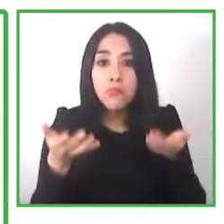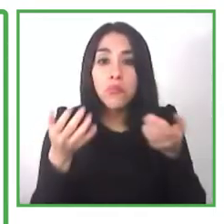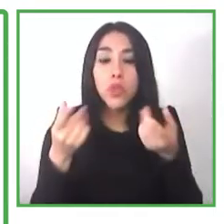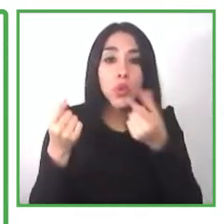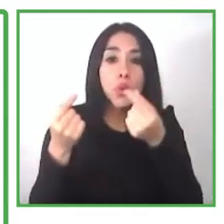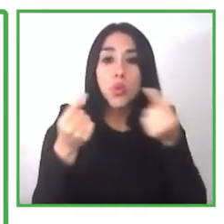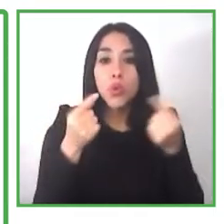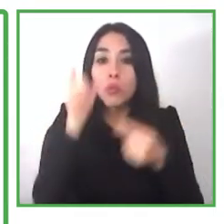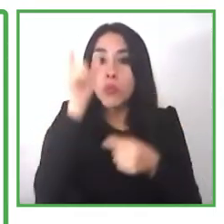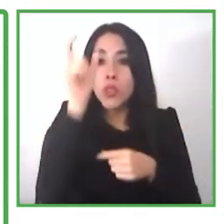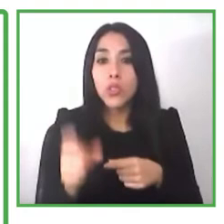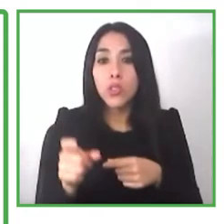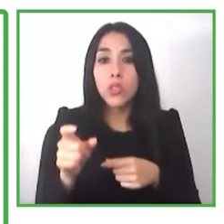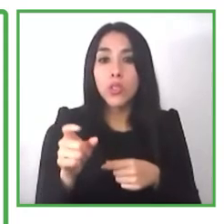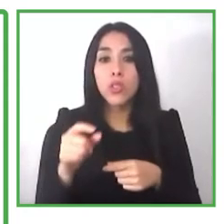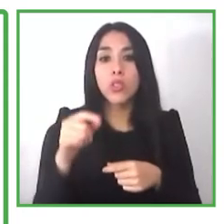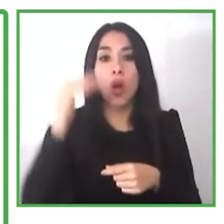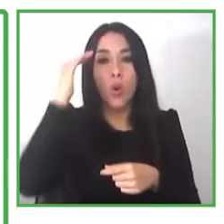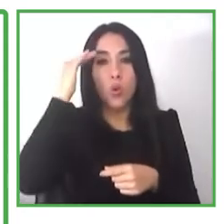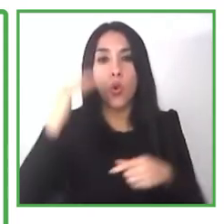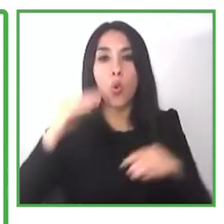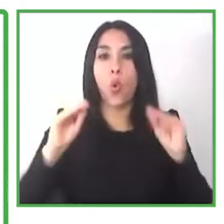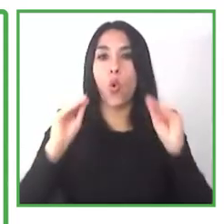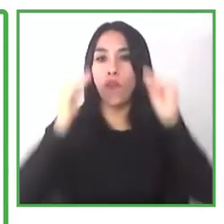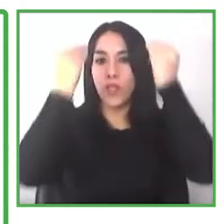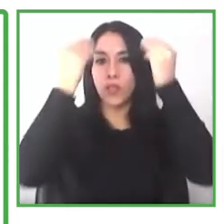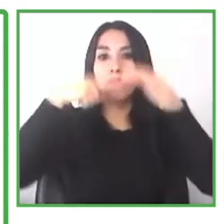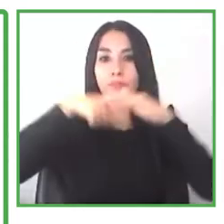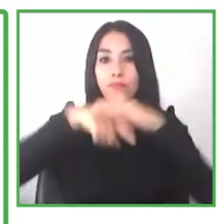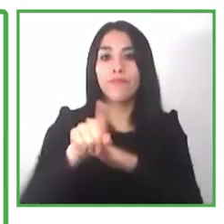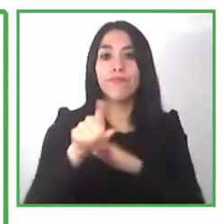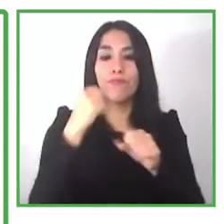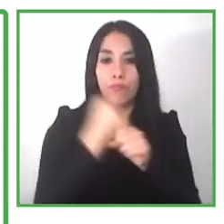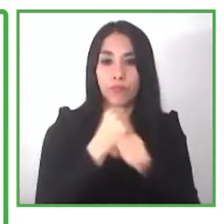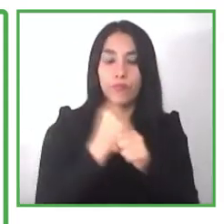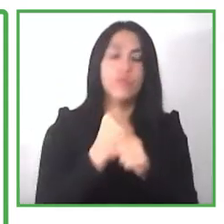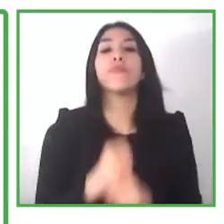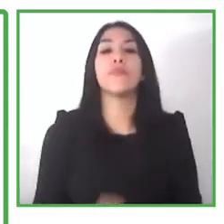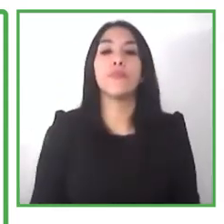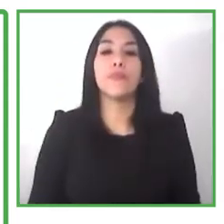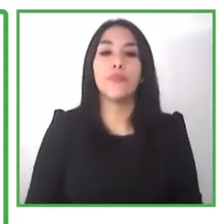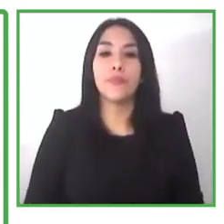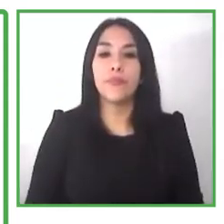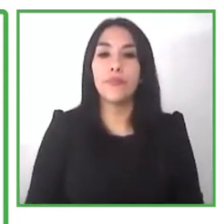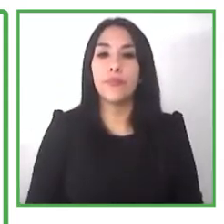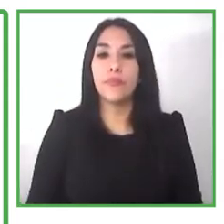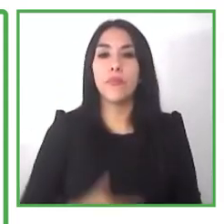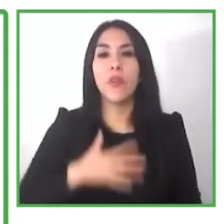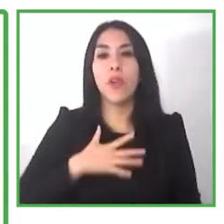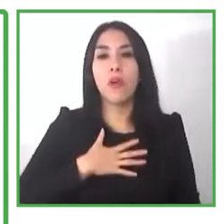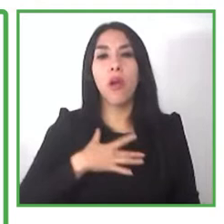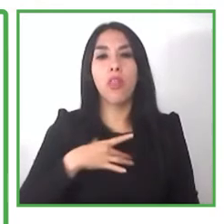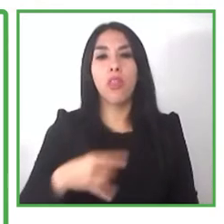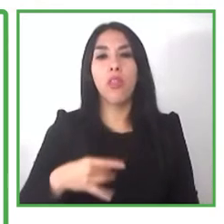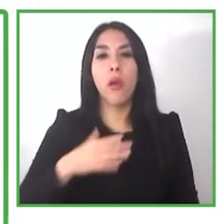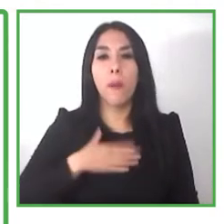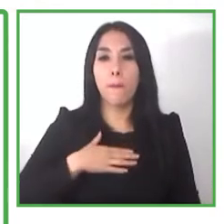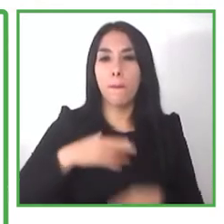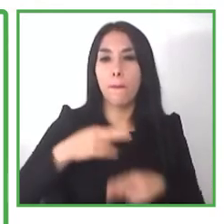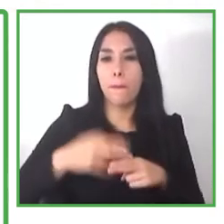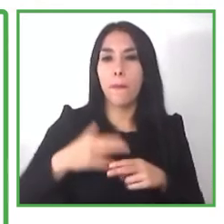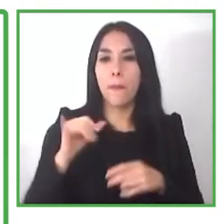either work hardening or work fitness and i guess that is what makes us very very unique out in the open labor market because